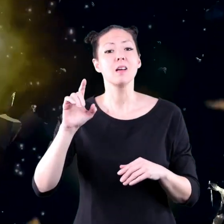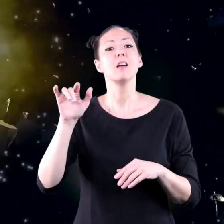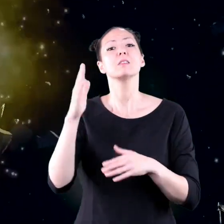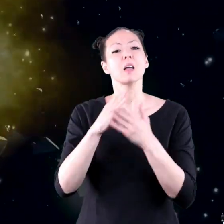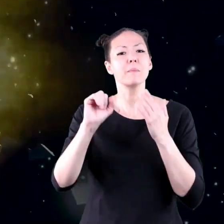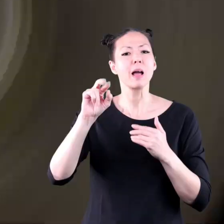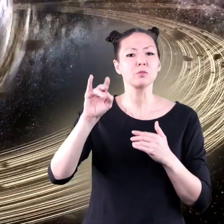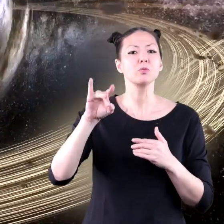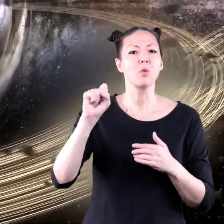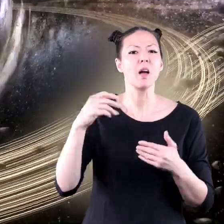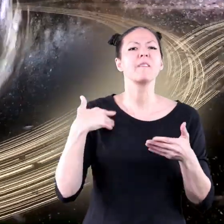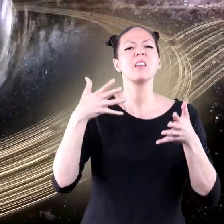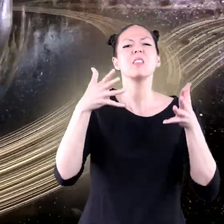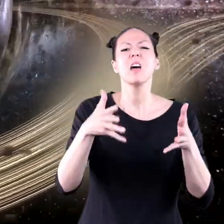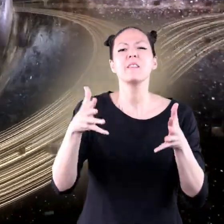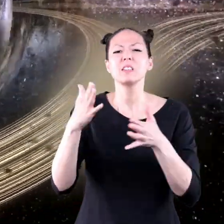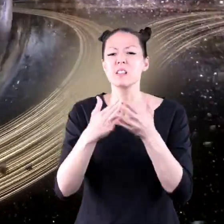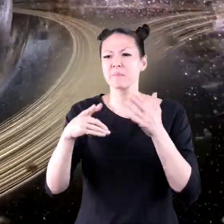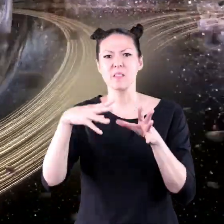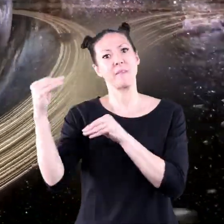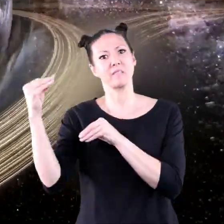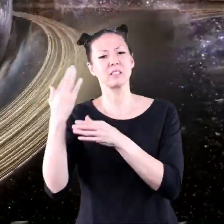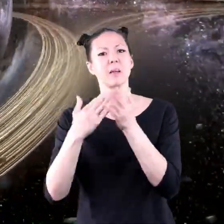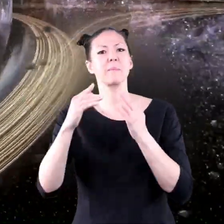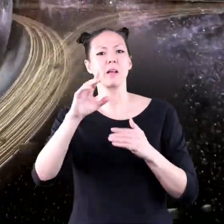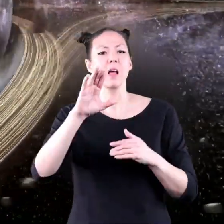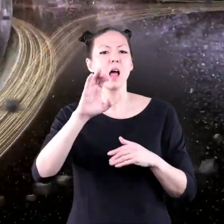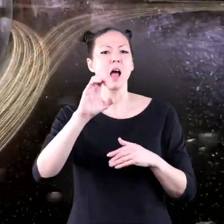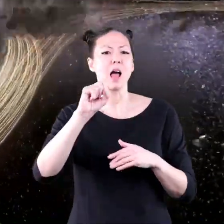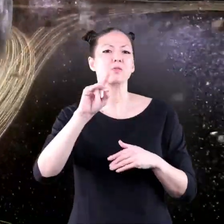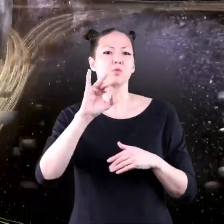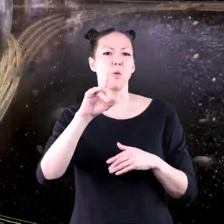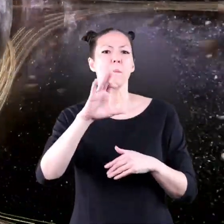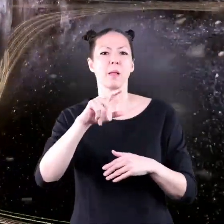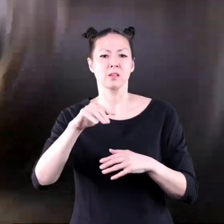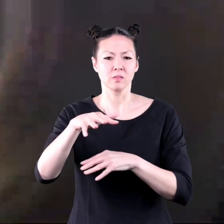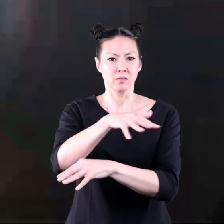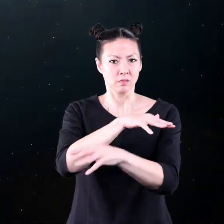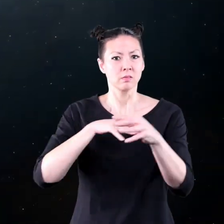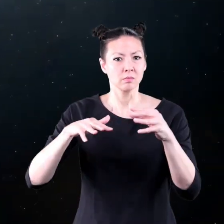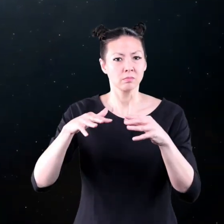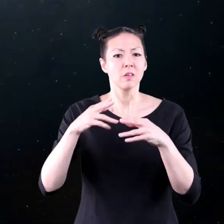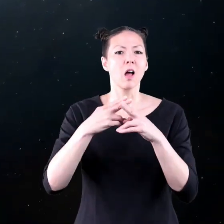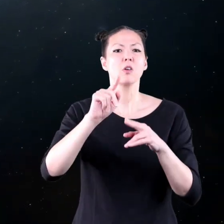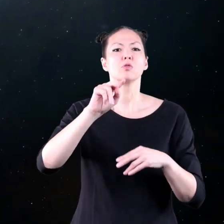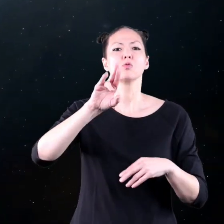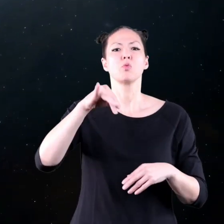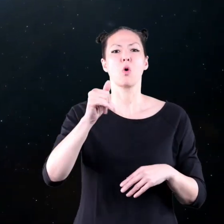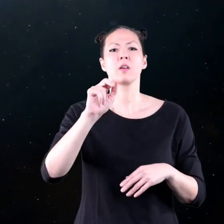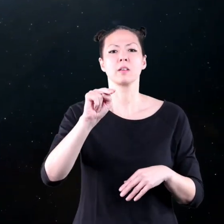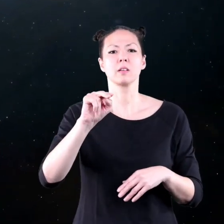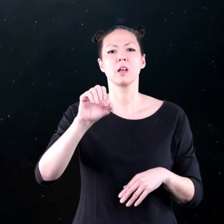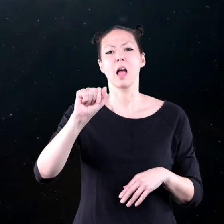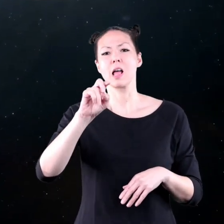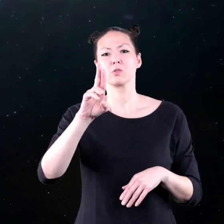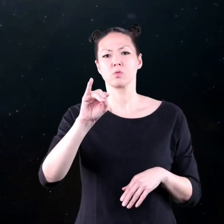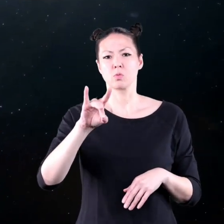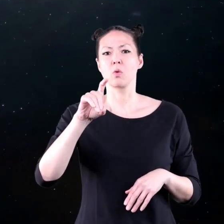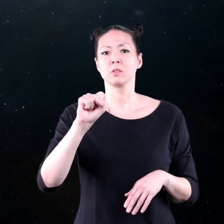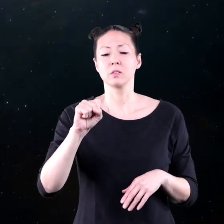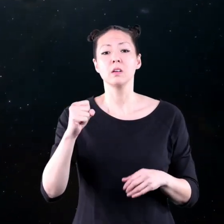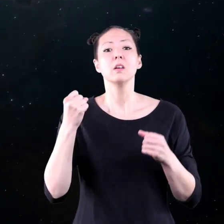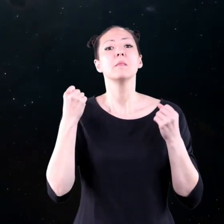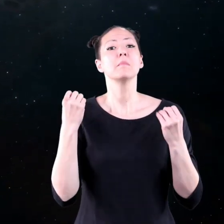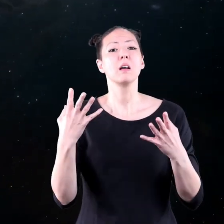space. Some asteroids have left the asteroid belt and spun into other orbits. These are called Trojan